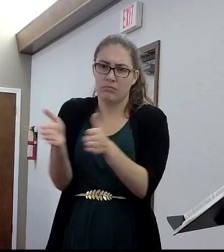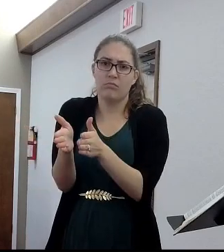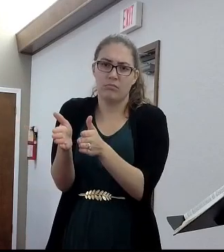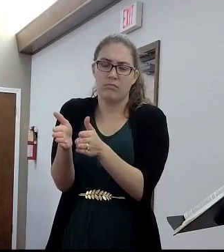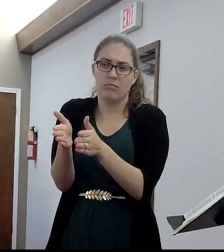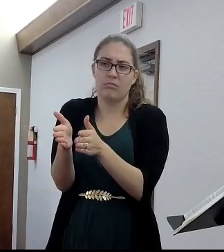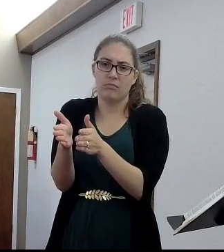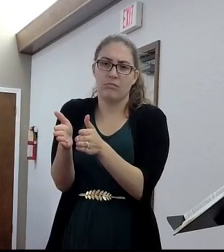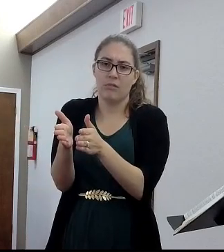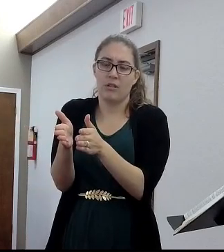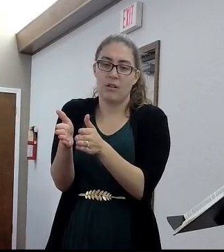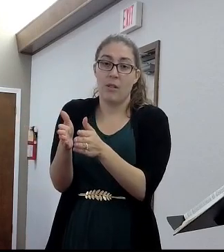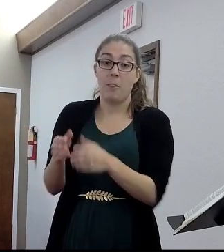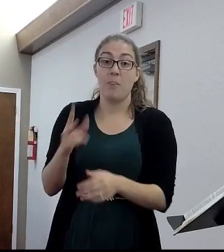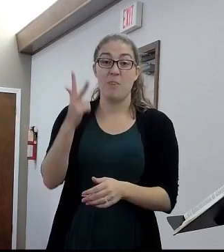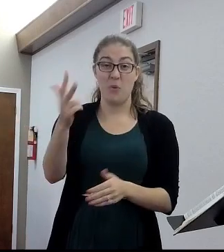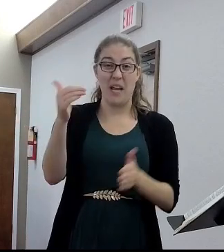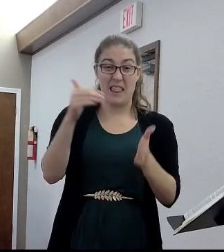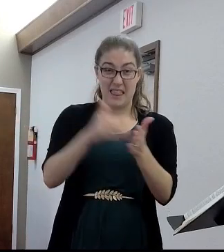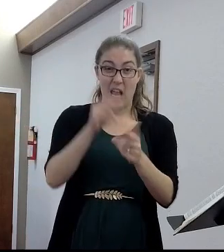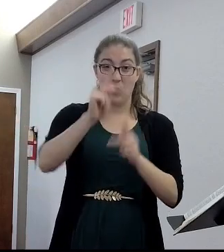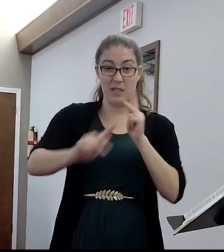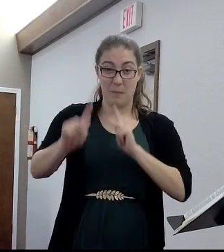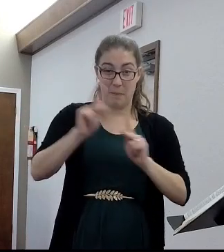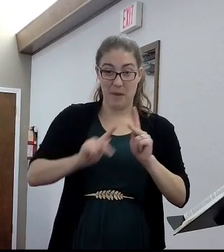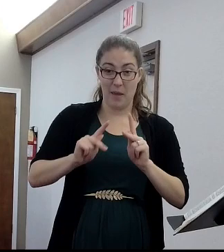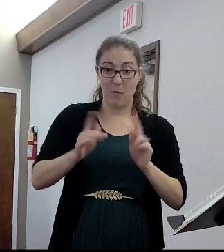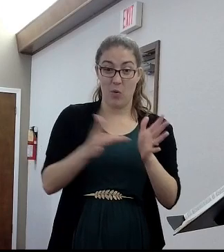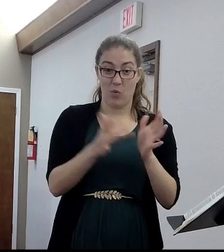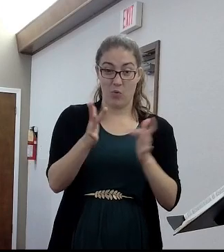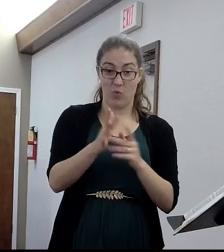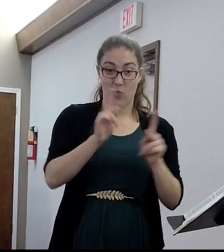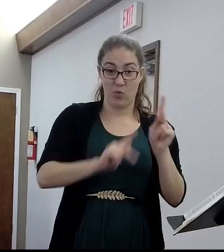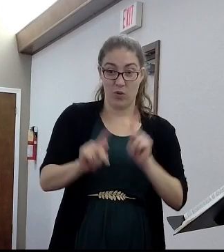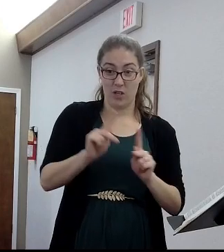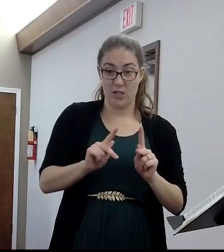minority. 3,000 people in a city of a million is not that many people.